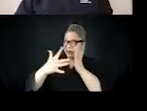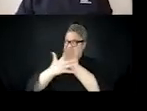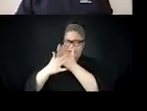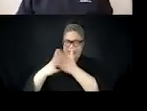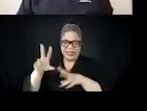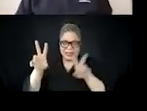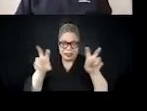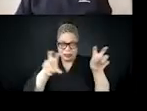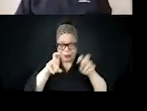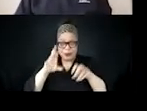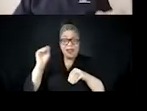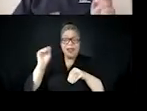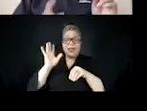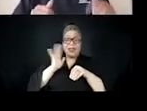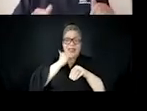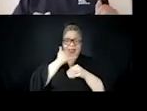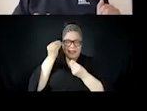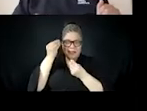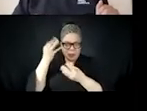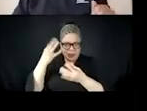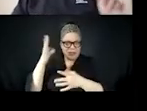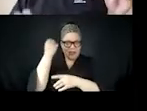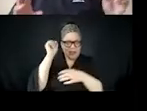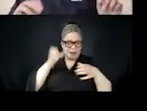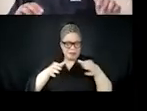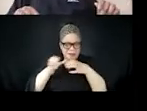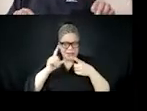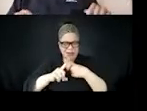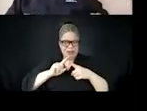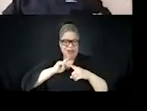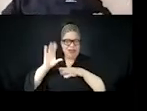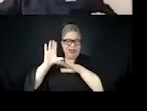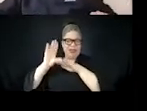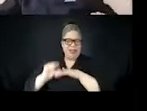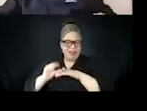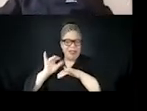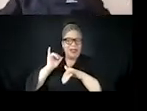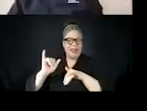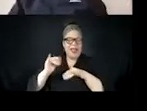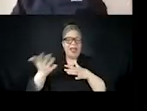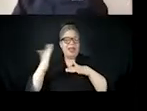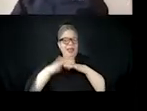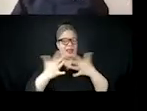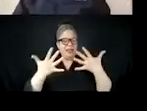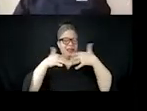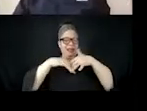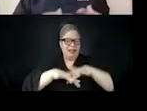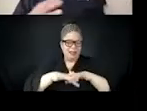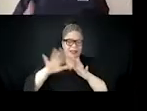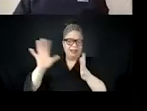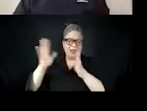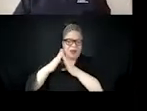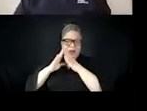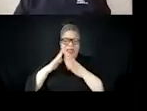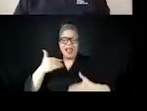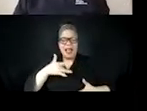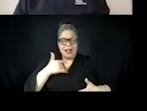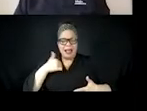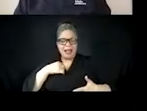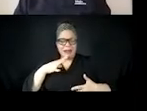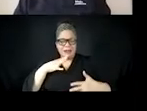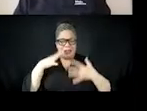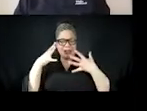totality. I feel like I'm talking very quickly. So I'm going to slow down for our translators. Um, this eroded trust